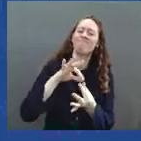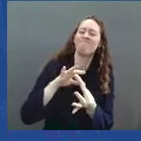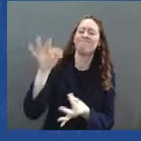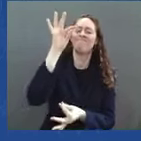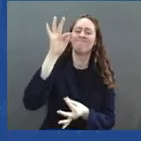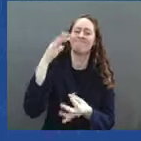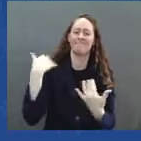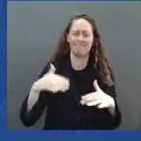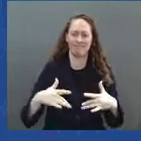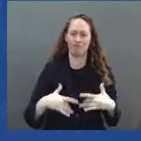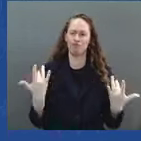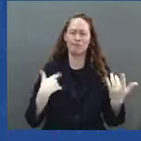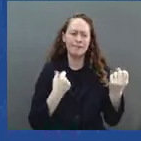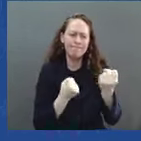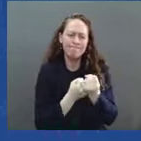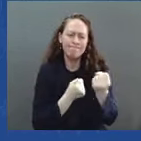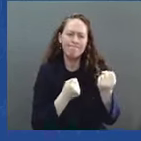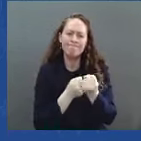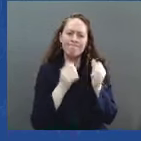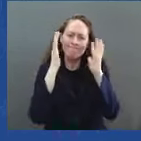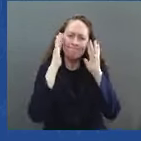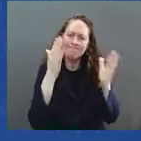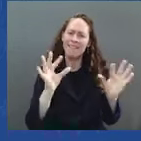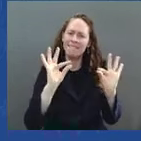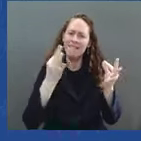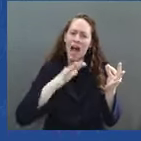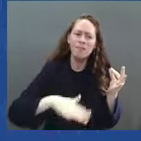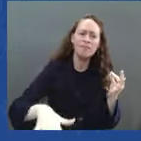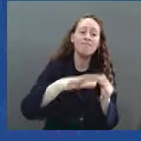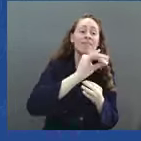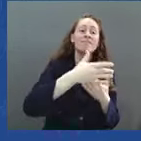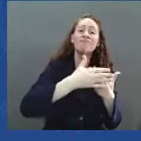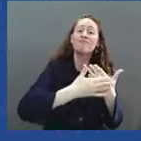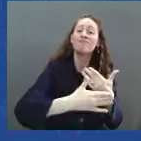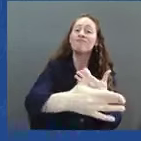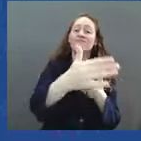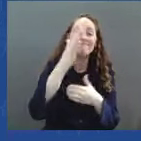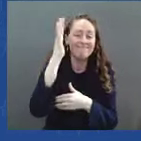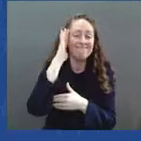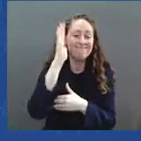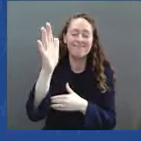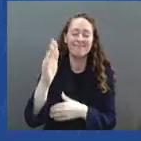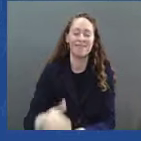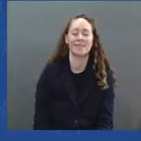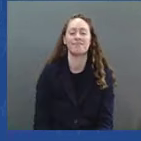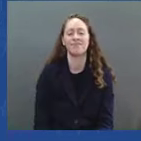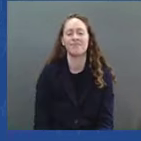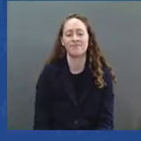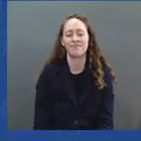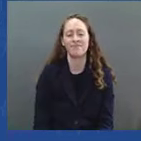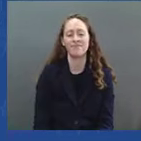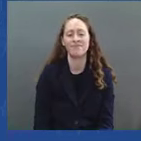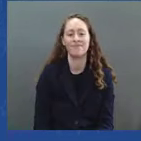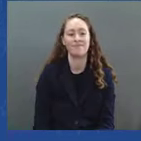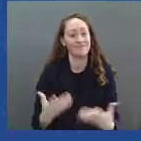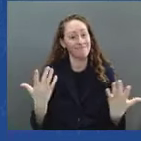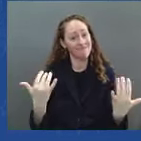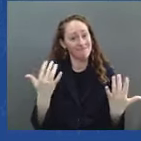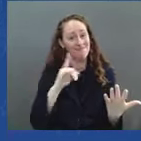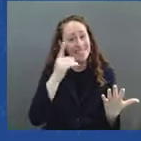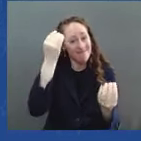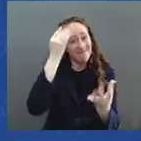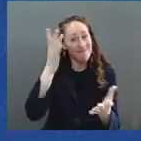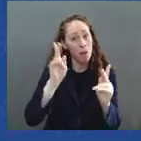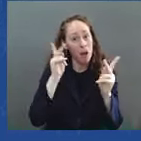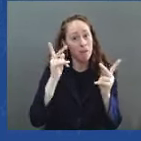People are making more money. They're finding better jobs. And after decades of being mistreated and paid too little, more and more American workers